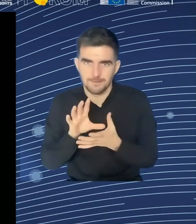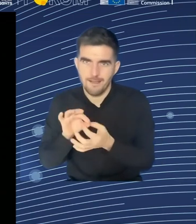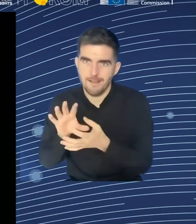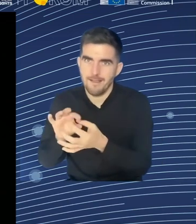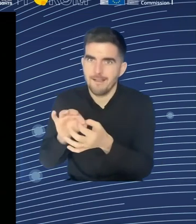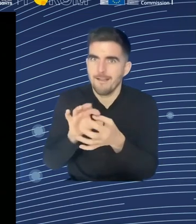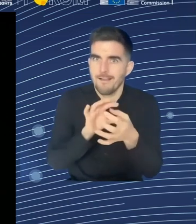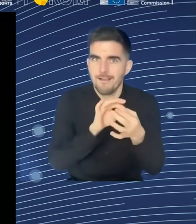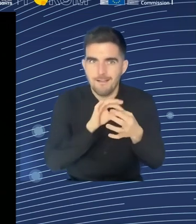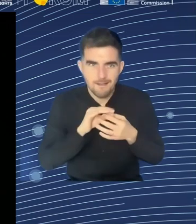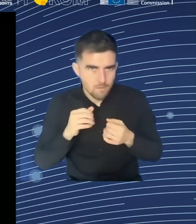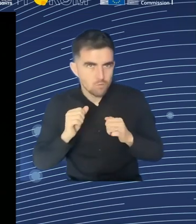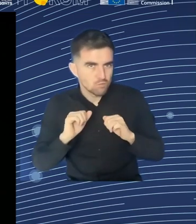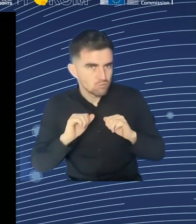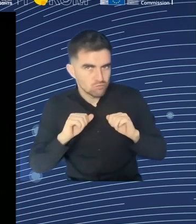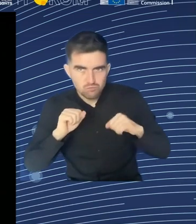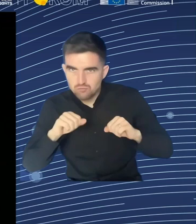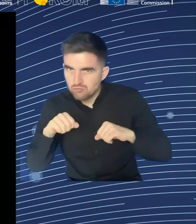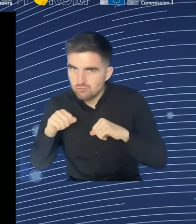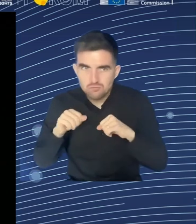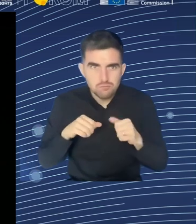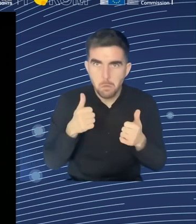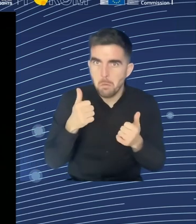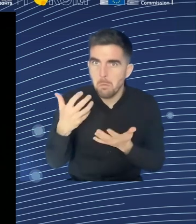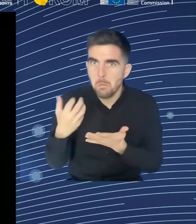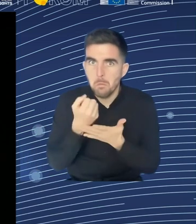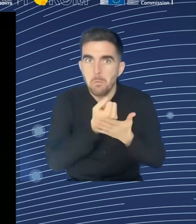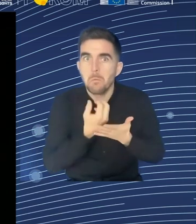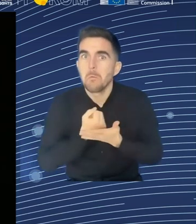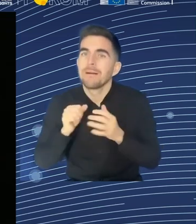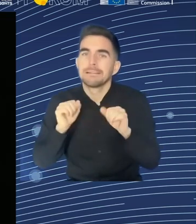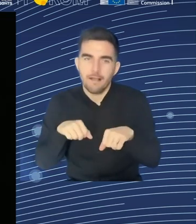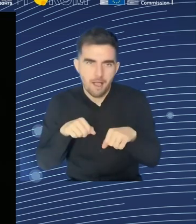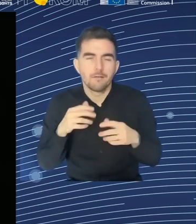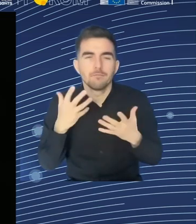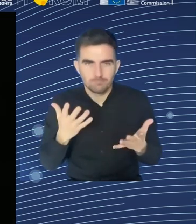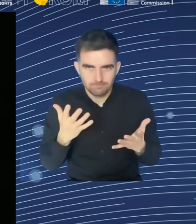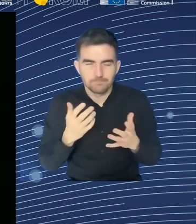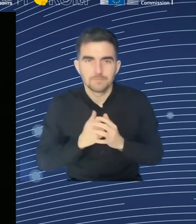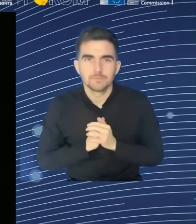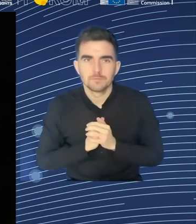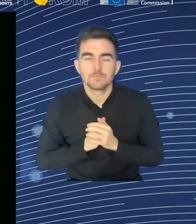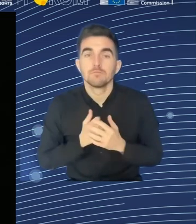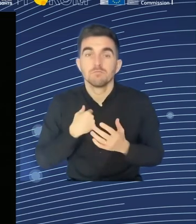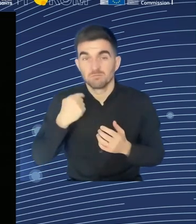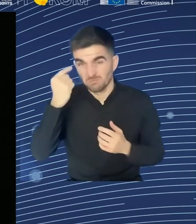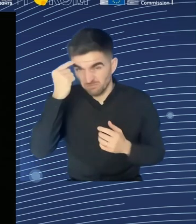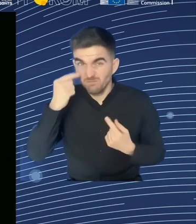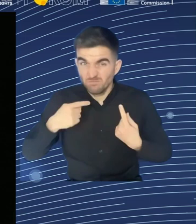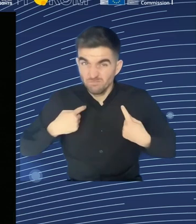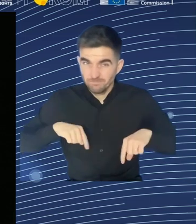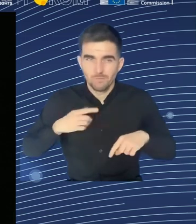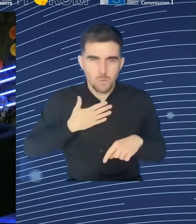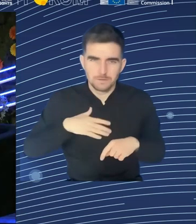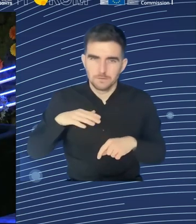training from the workforce. And that is something that we need to collaborate on. But on the employer side,